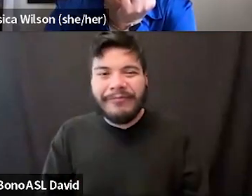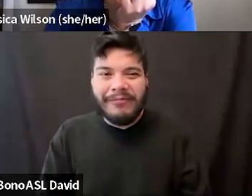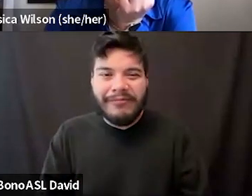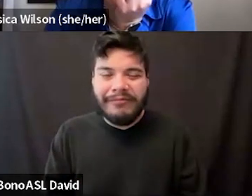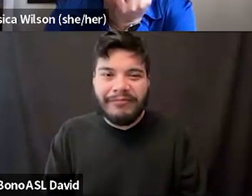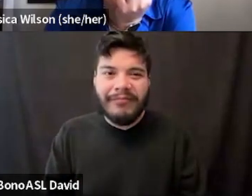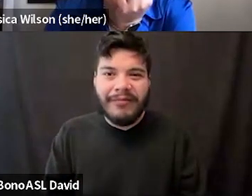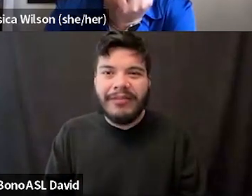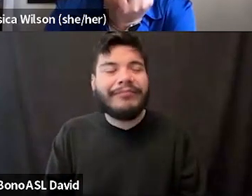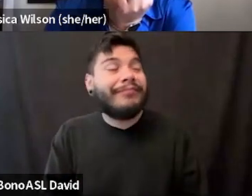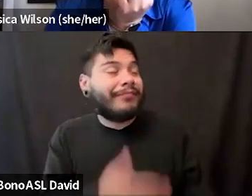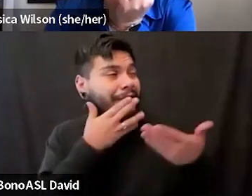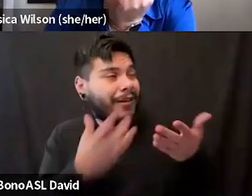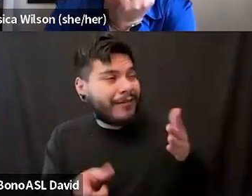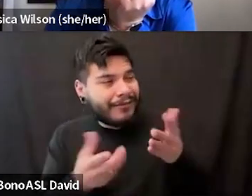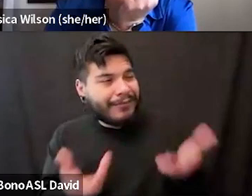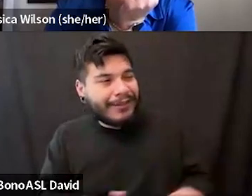Thank you for being here, Shana.